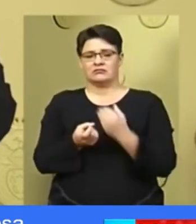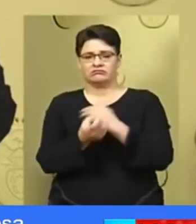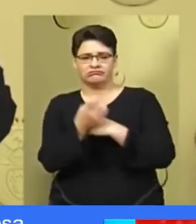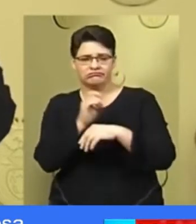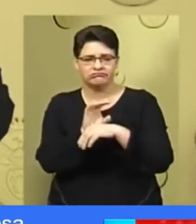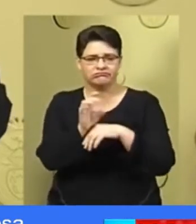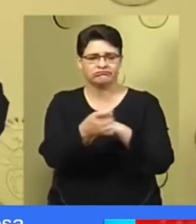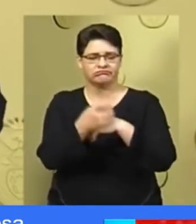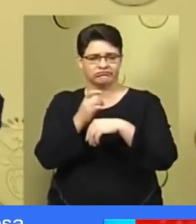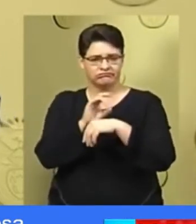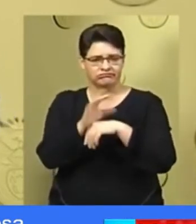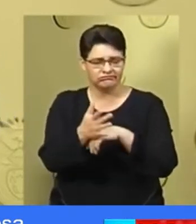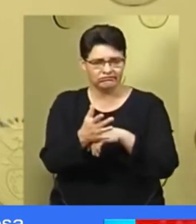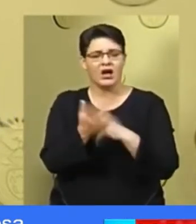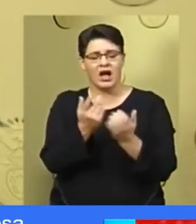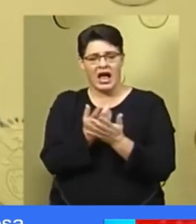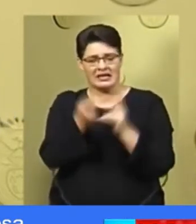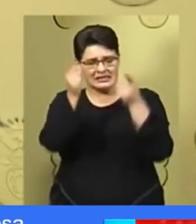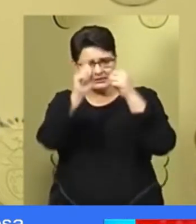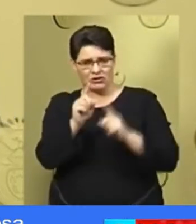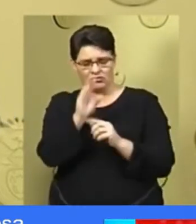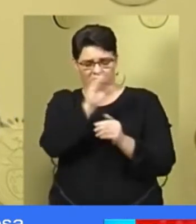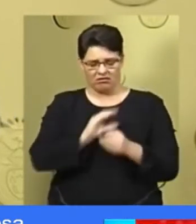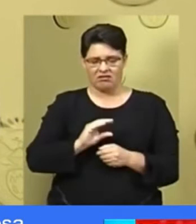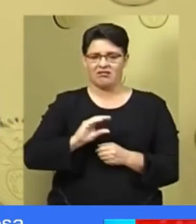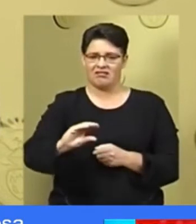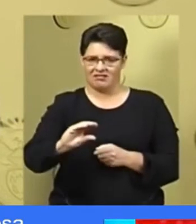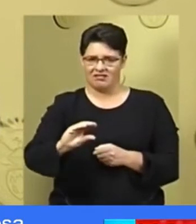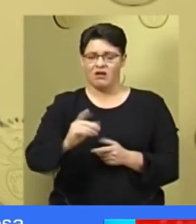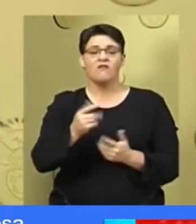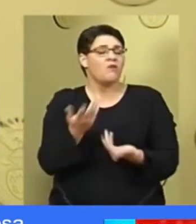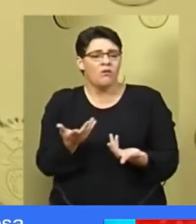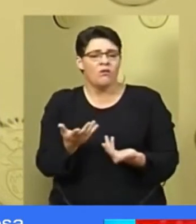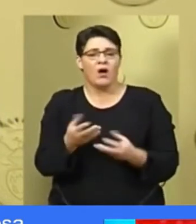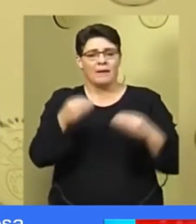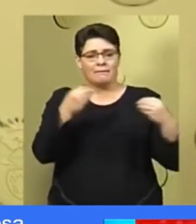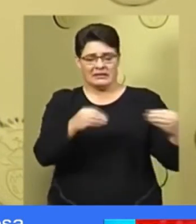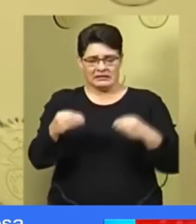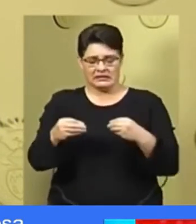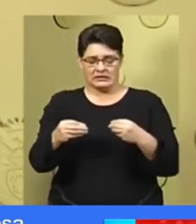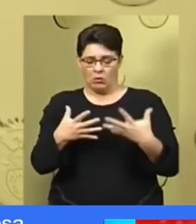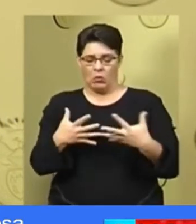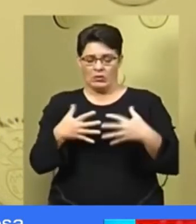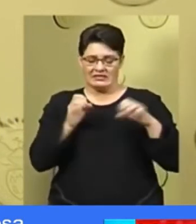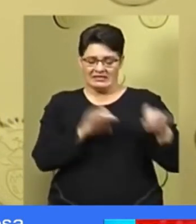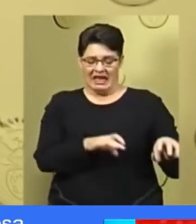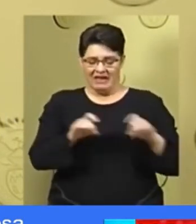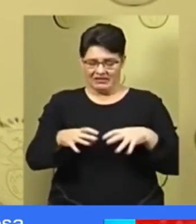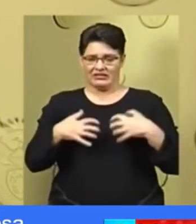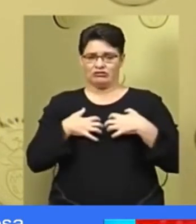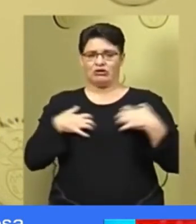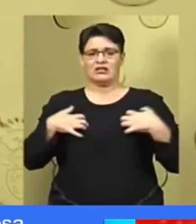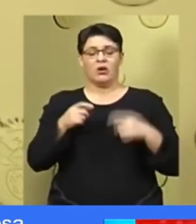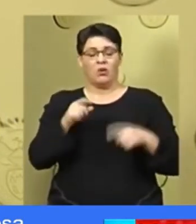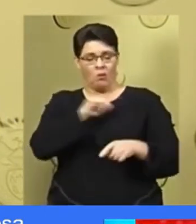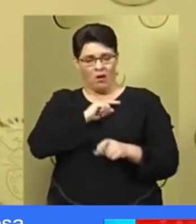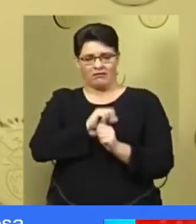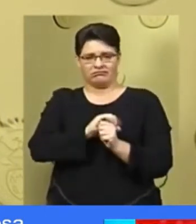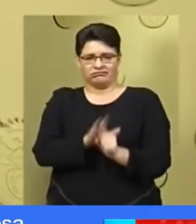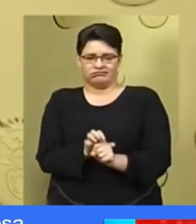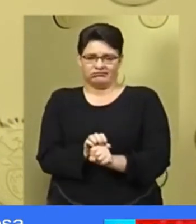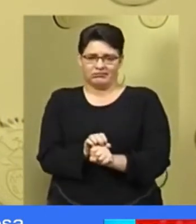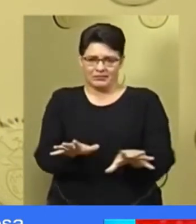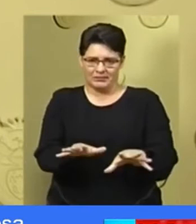a proposal for a special dispensation for companies that are in distress because of COVID